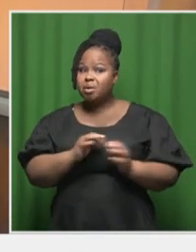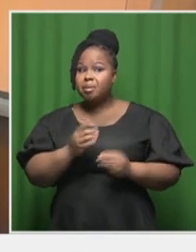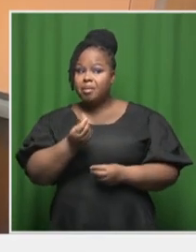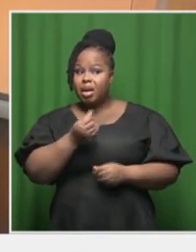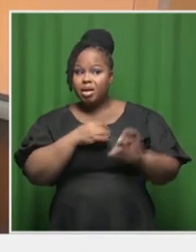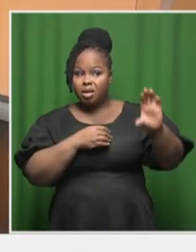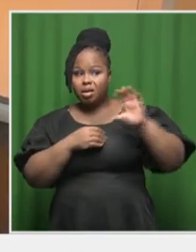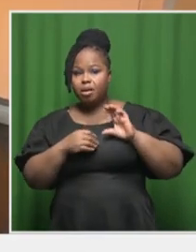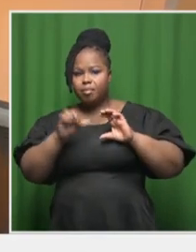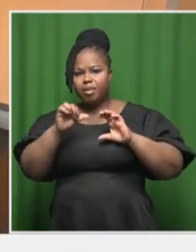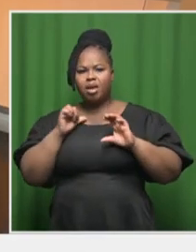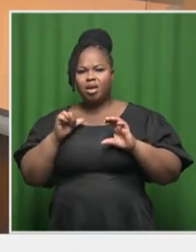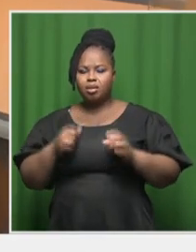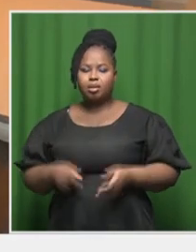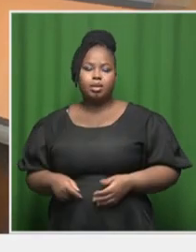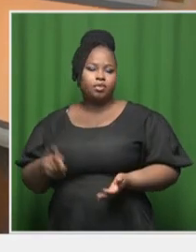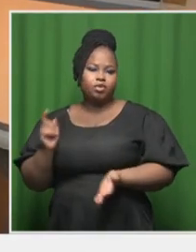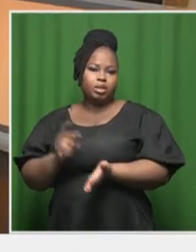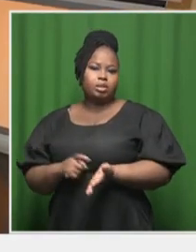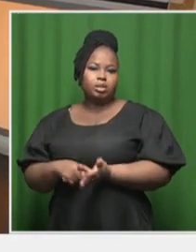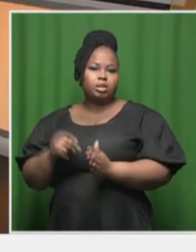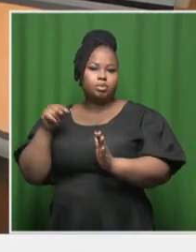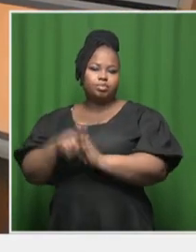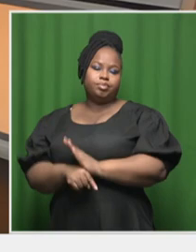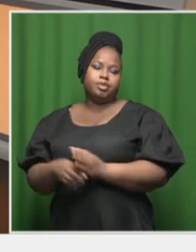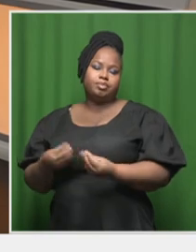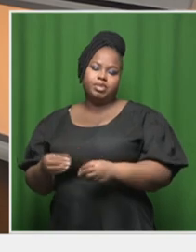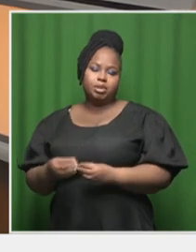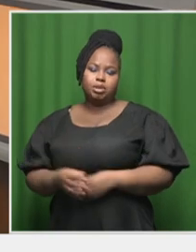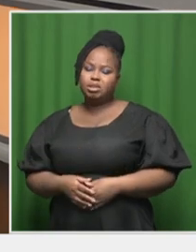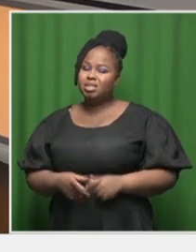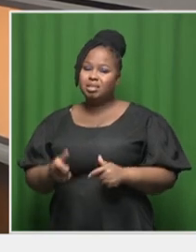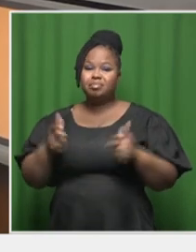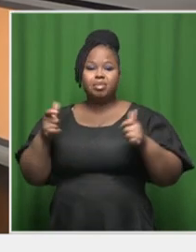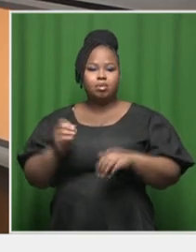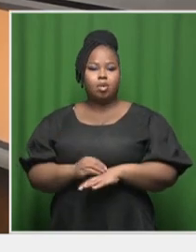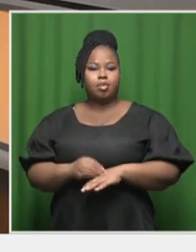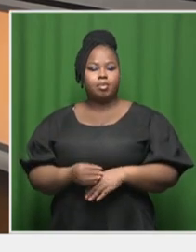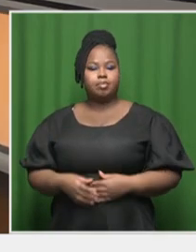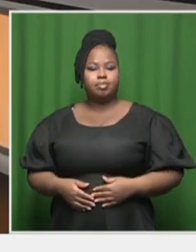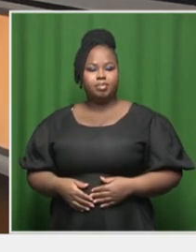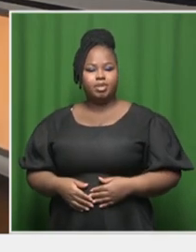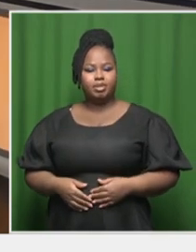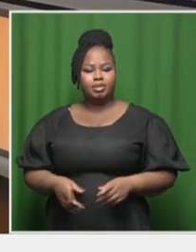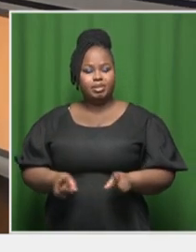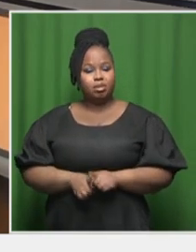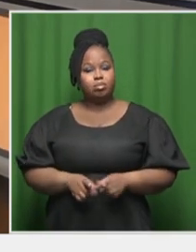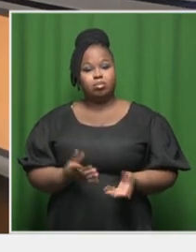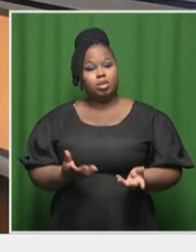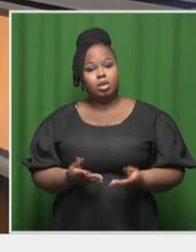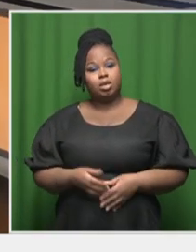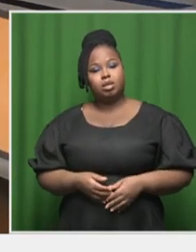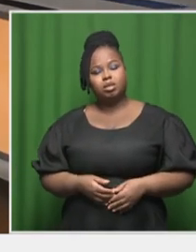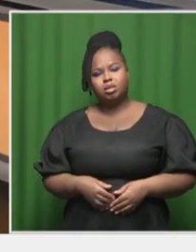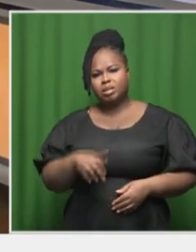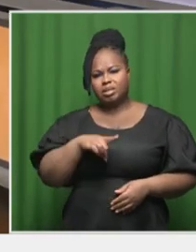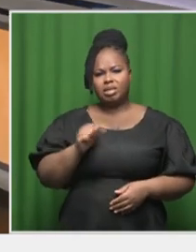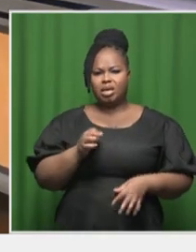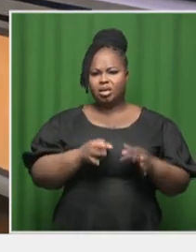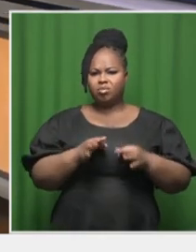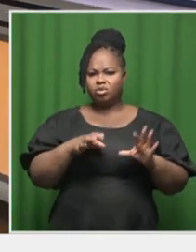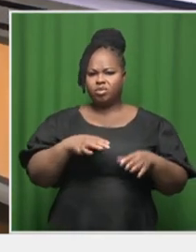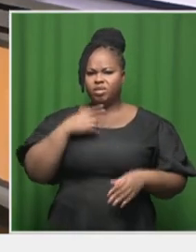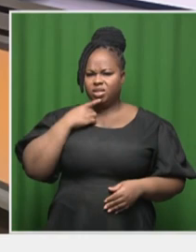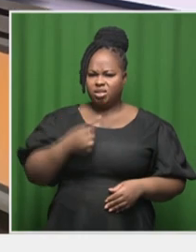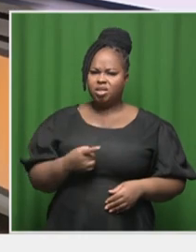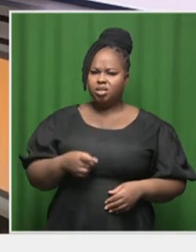get themselves into debt and probably, you know, lose business share, which is a big problem. Even, I'm just going to say, the DA say they're going